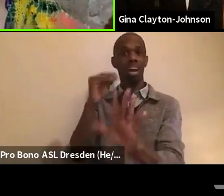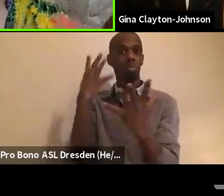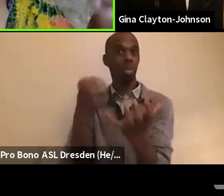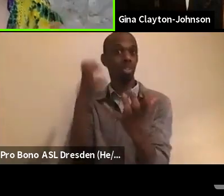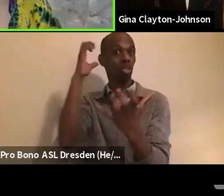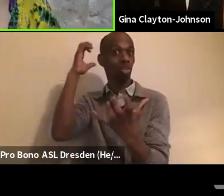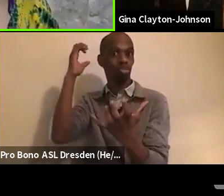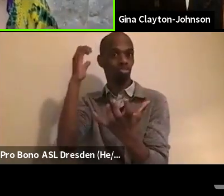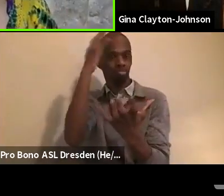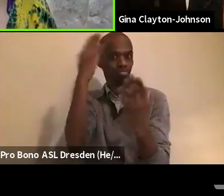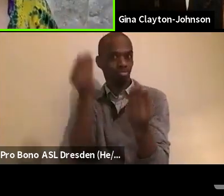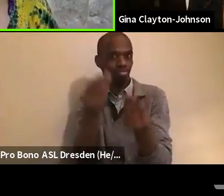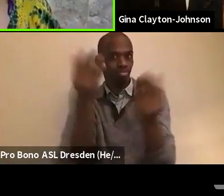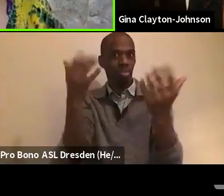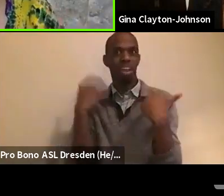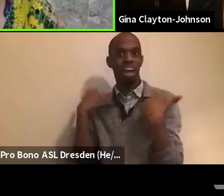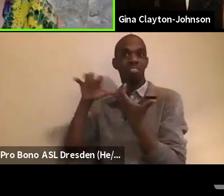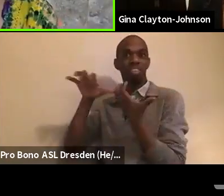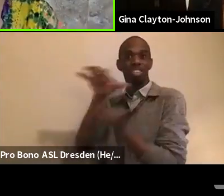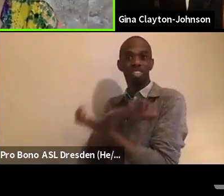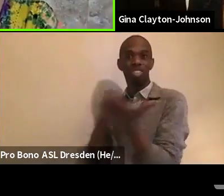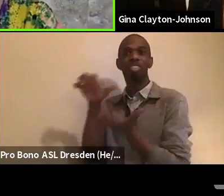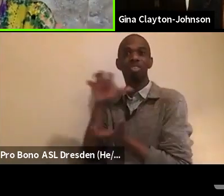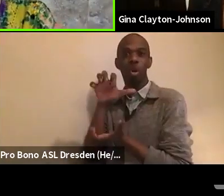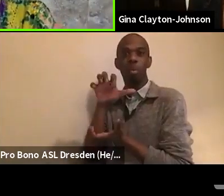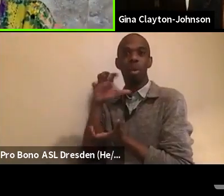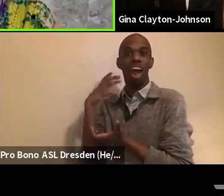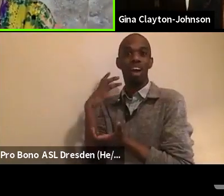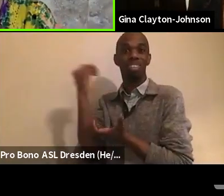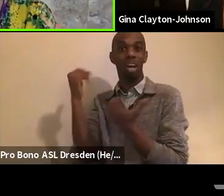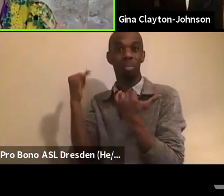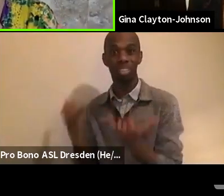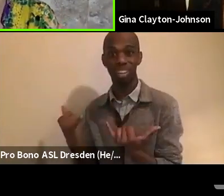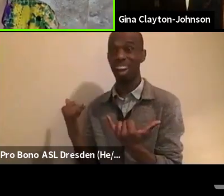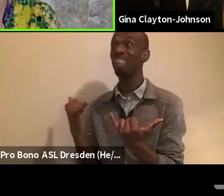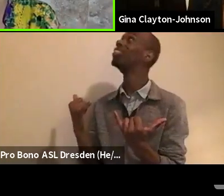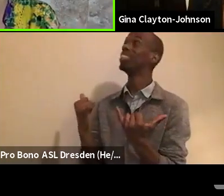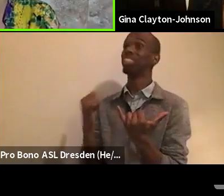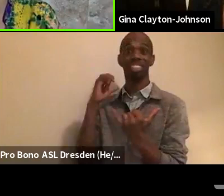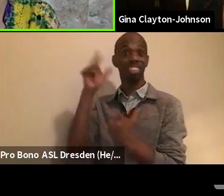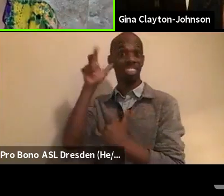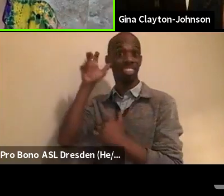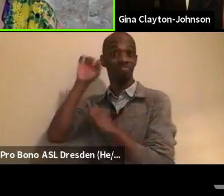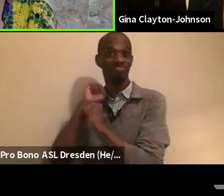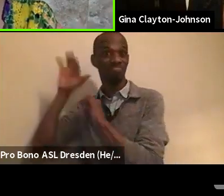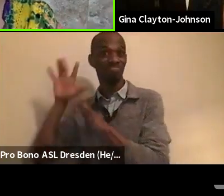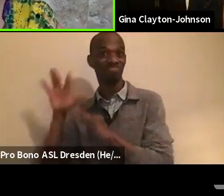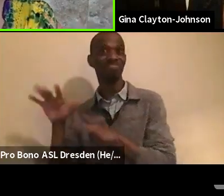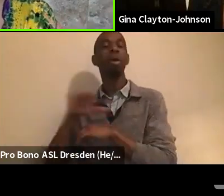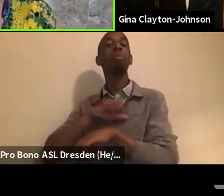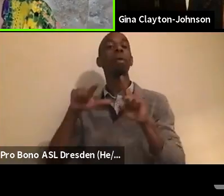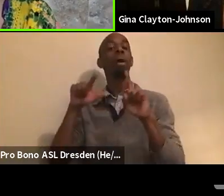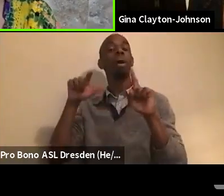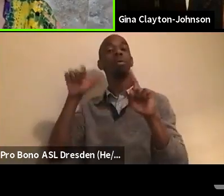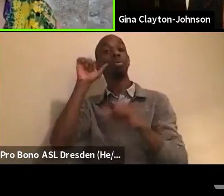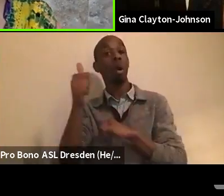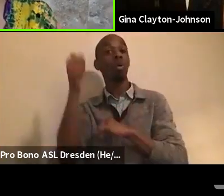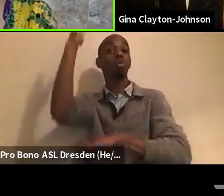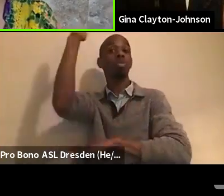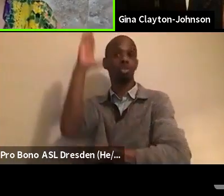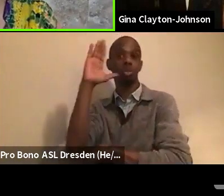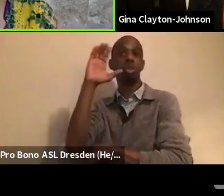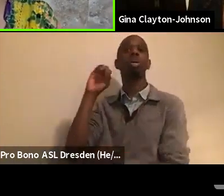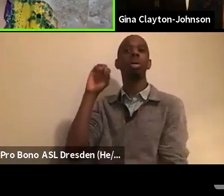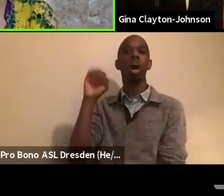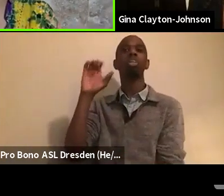so you know oscar grant storm tinyurl.com slash oscar grant storm tomorrow at noon on tuesday